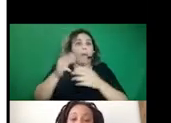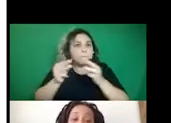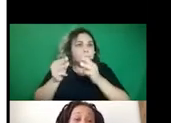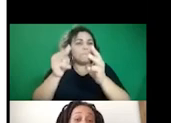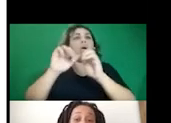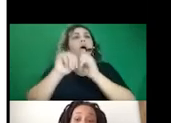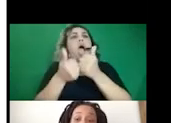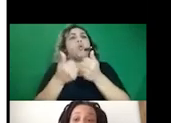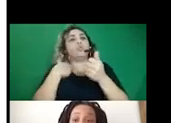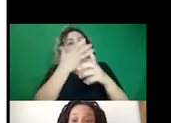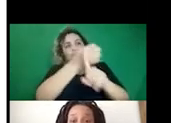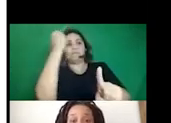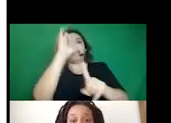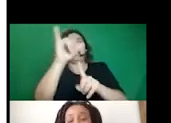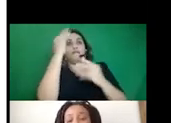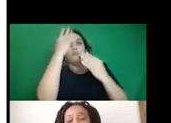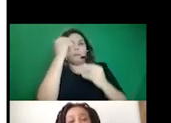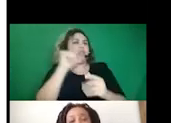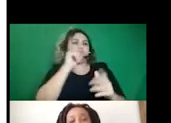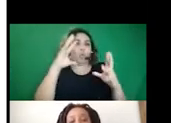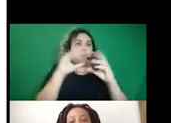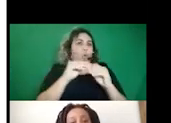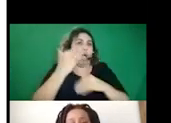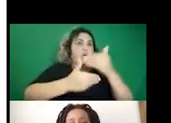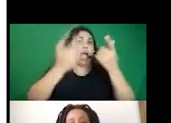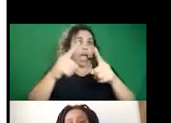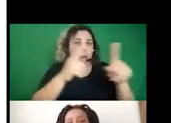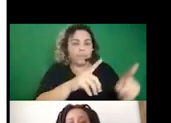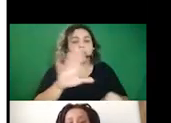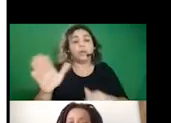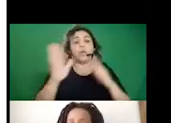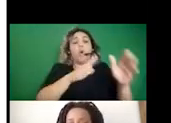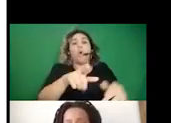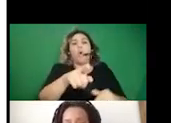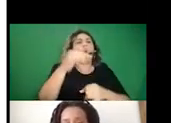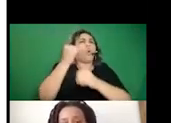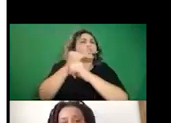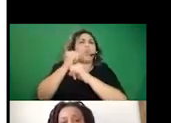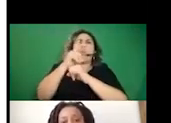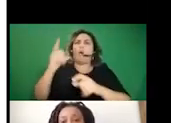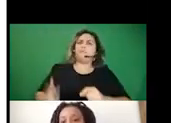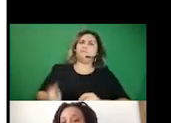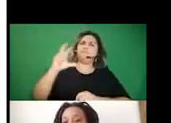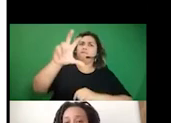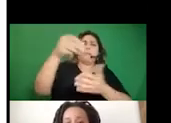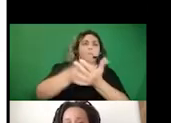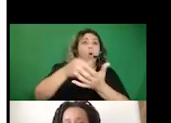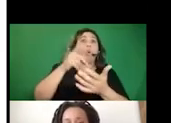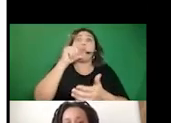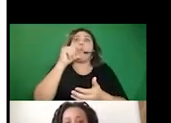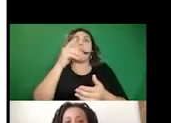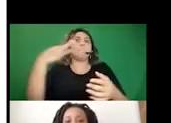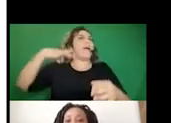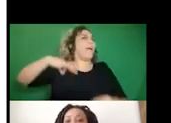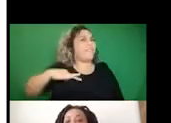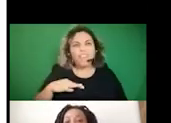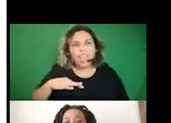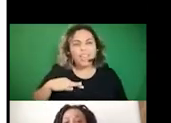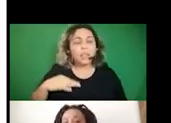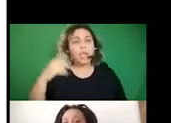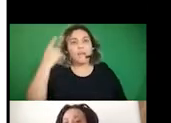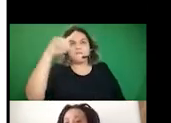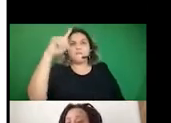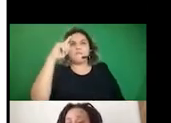Um, so yes, the operational, then we go to the institutional. So who funds this stuff? Who does it benefit and what